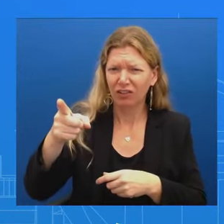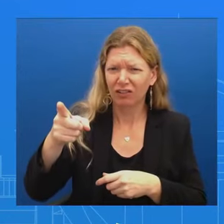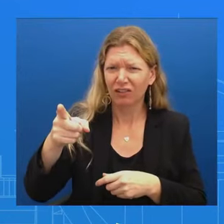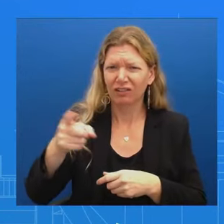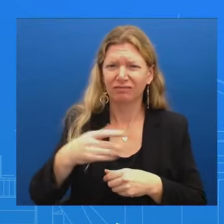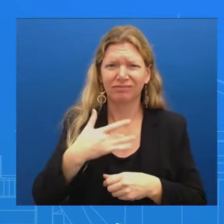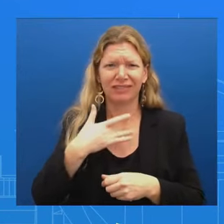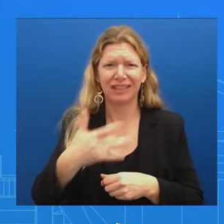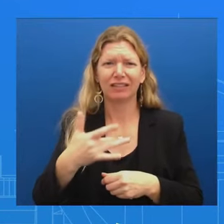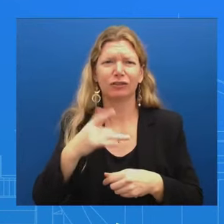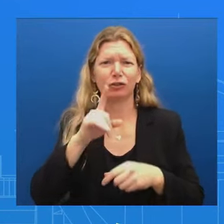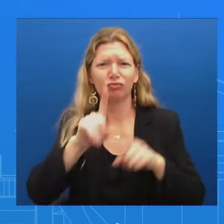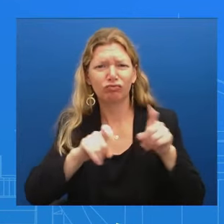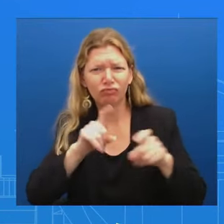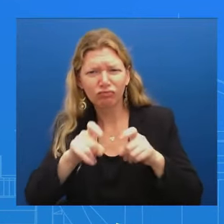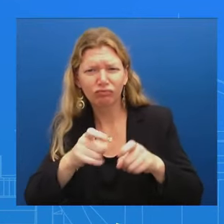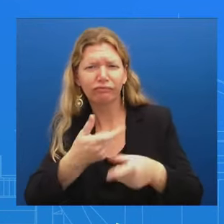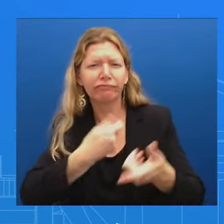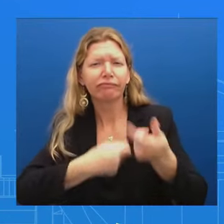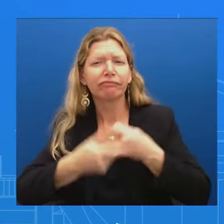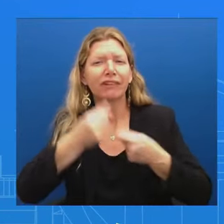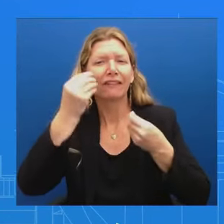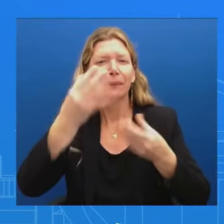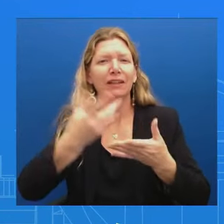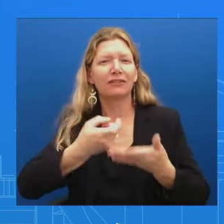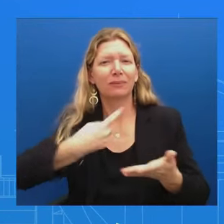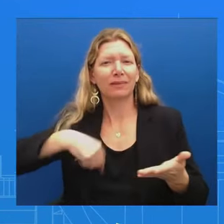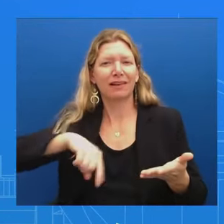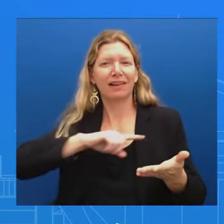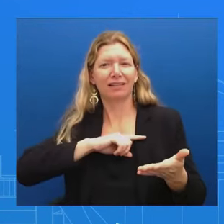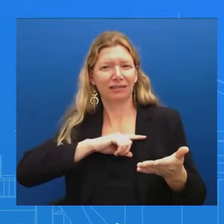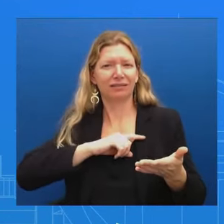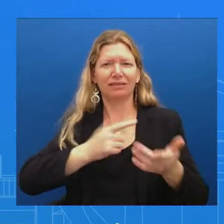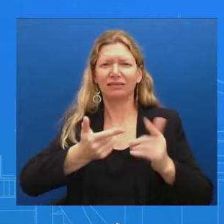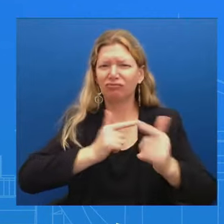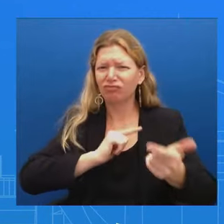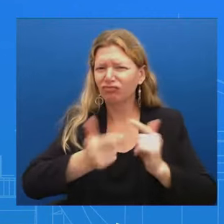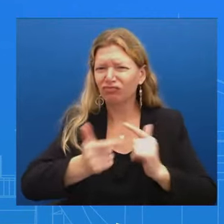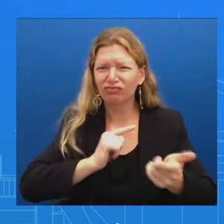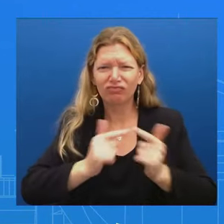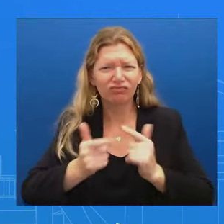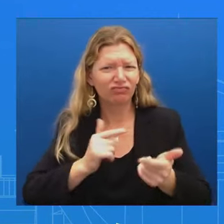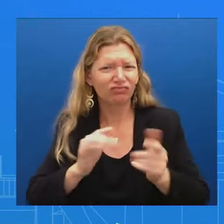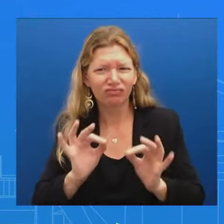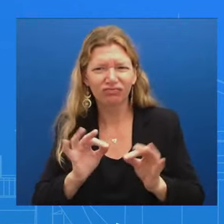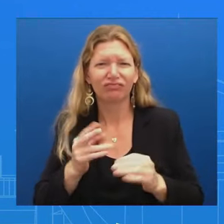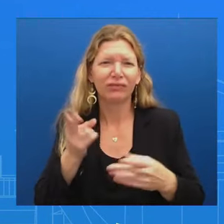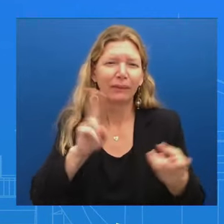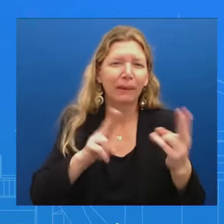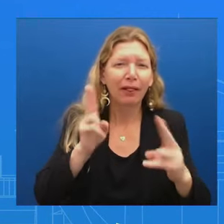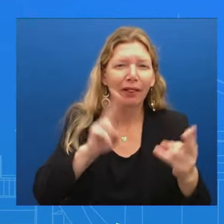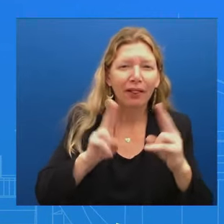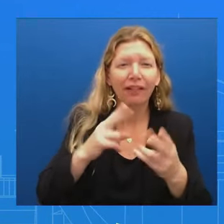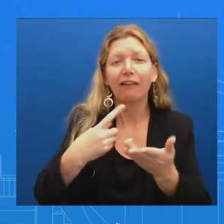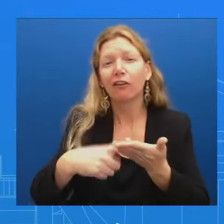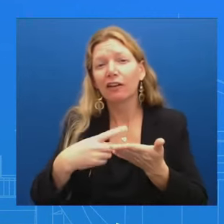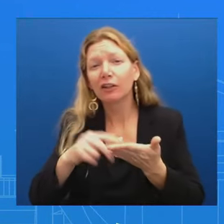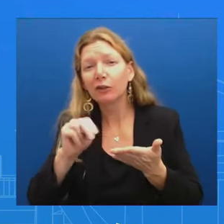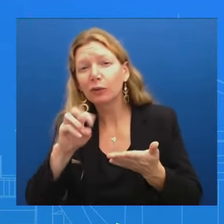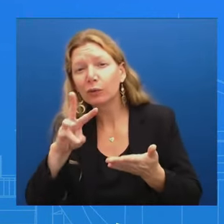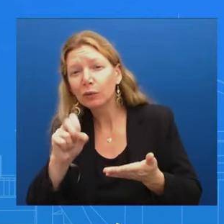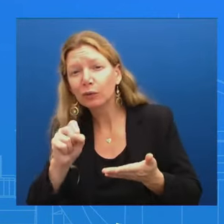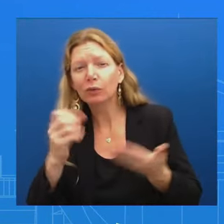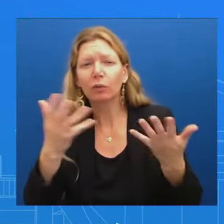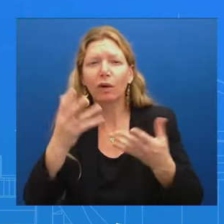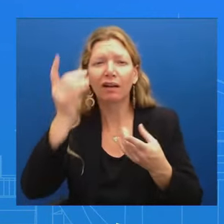information Whatever is maybe the news of the day That's on his mind And it happens very